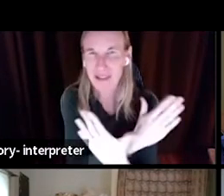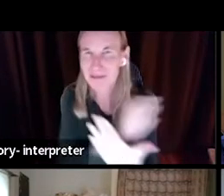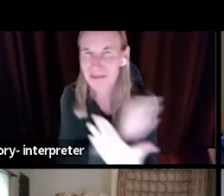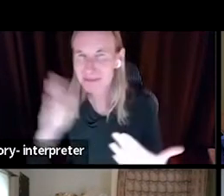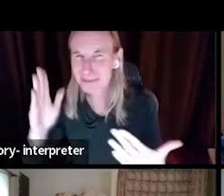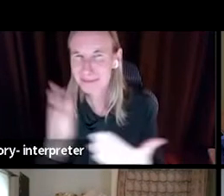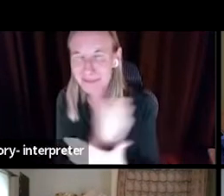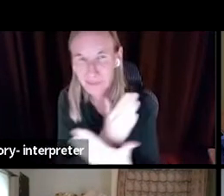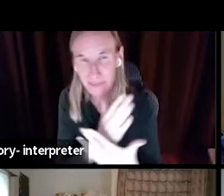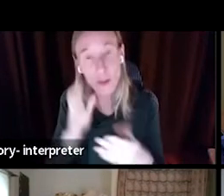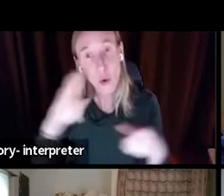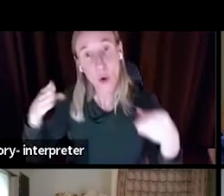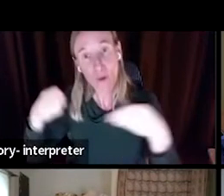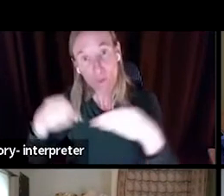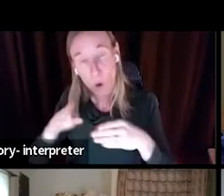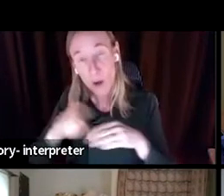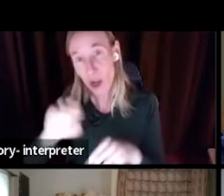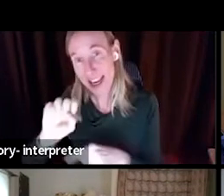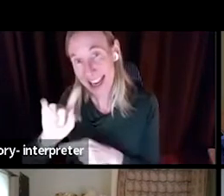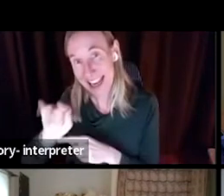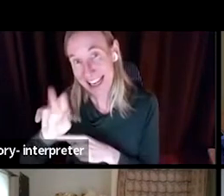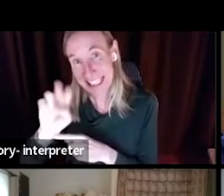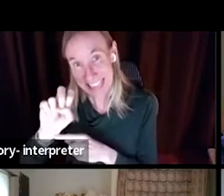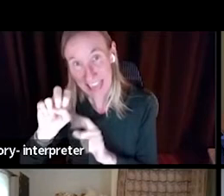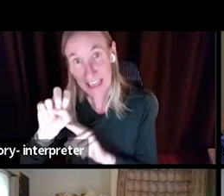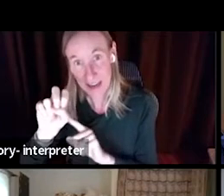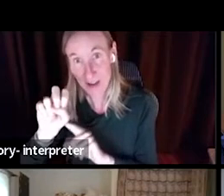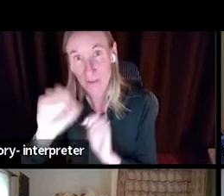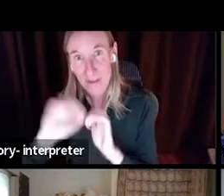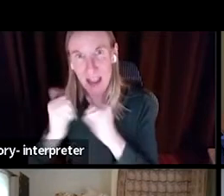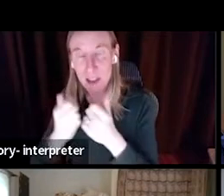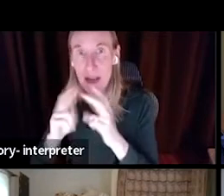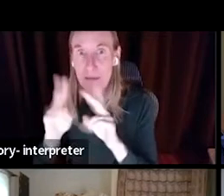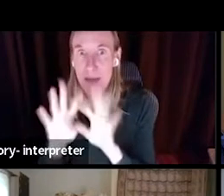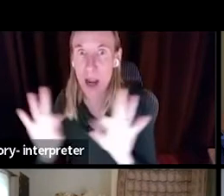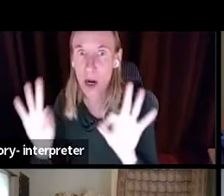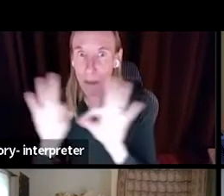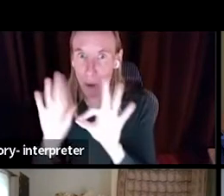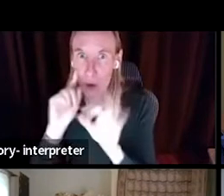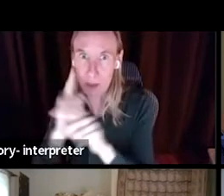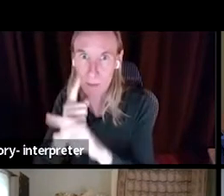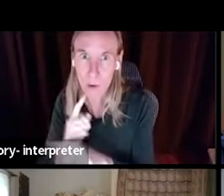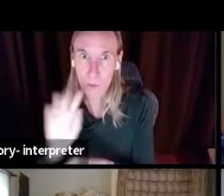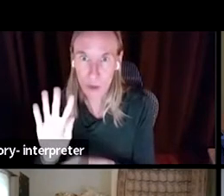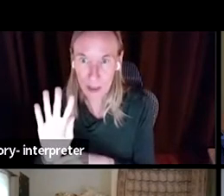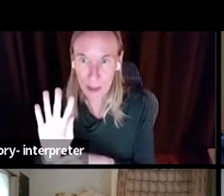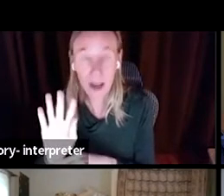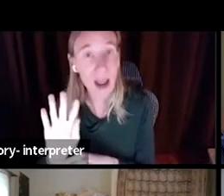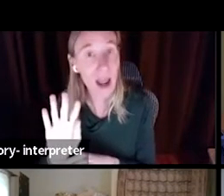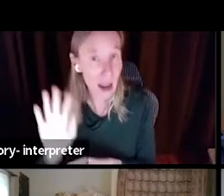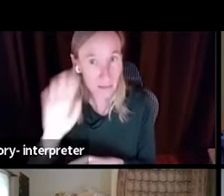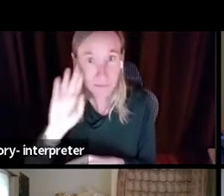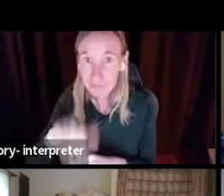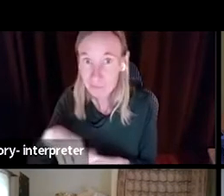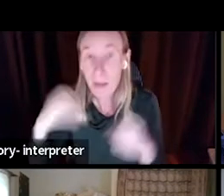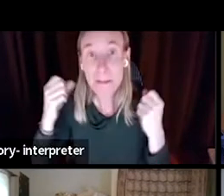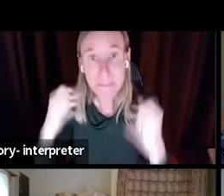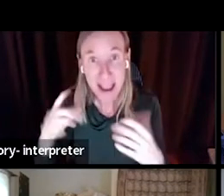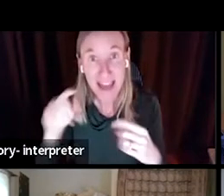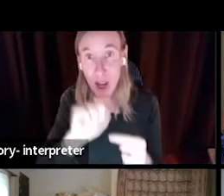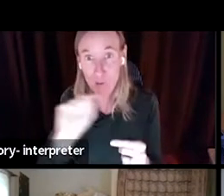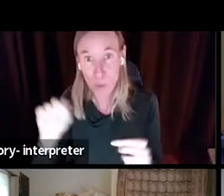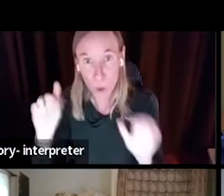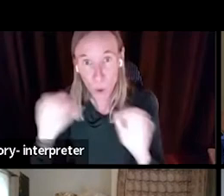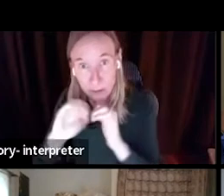executive agencies is also very appropriate. And I'm happy to report that a number of the executive agencies and